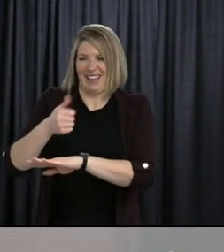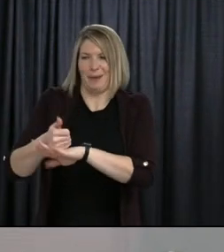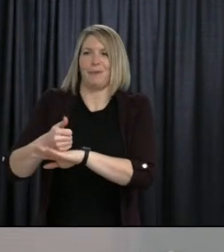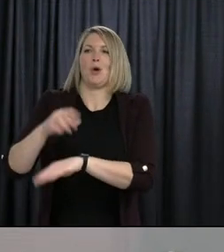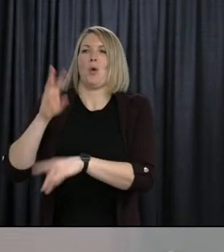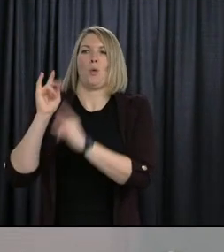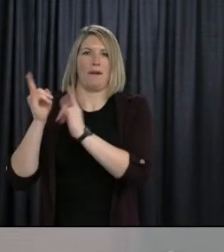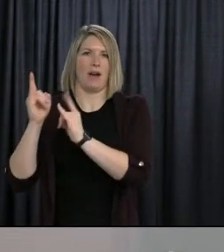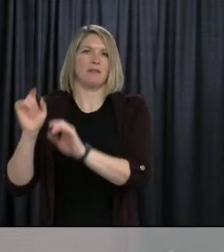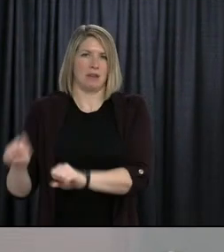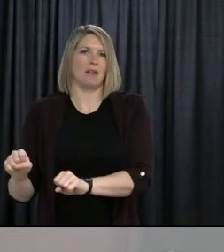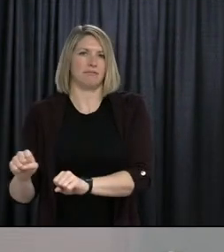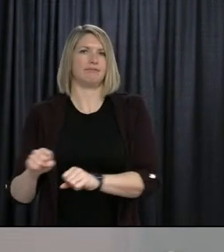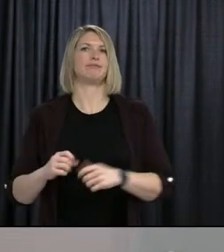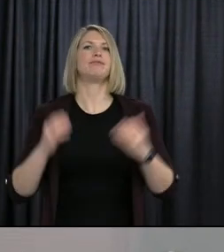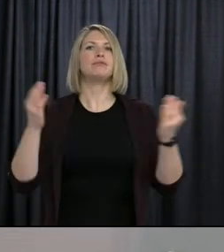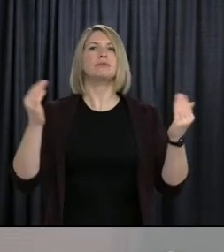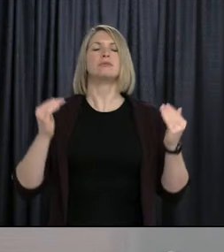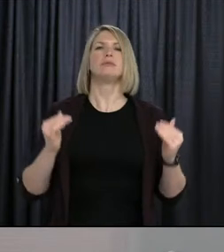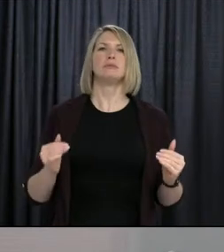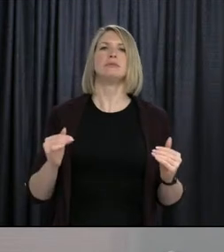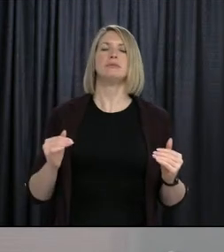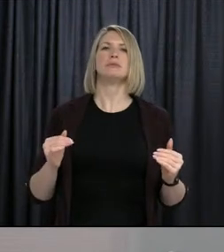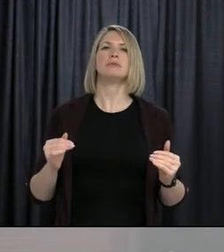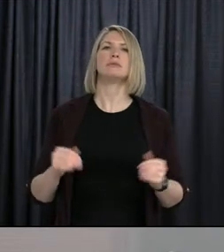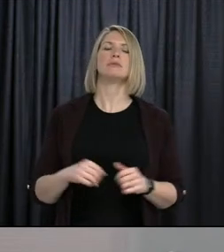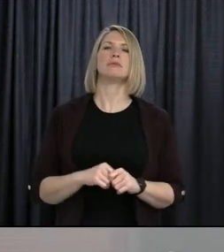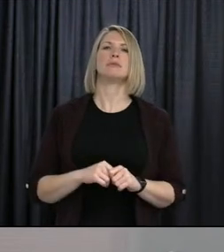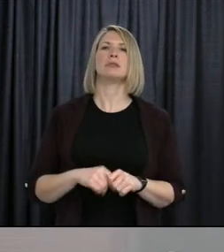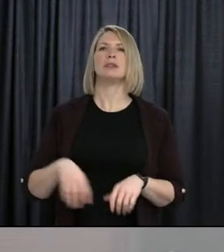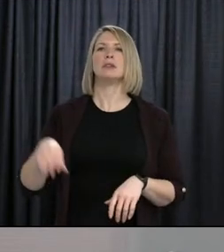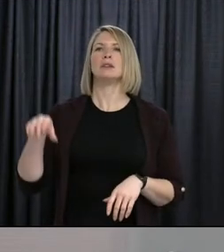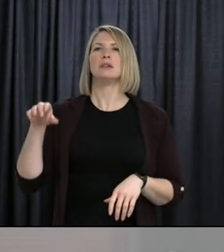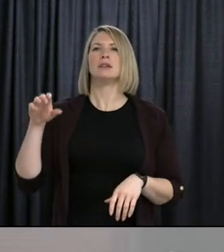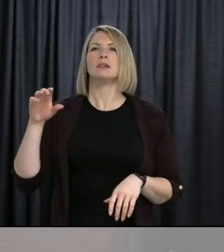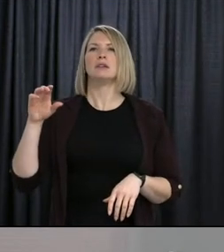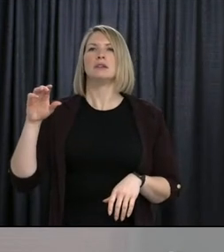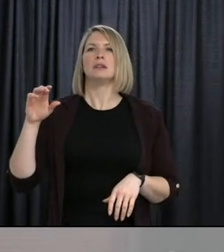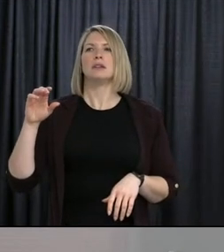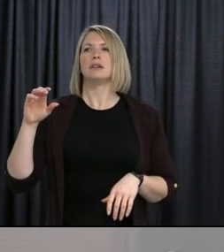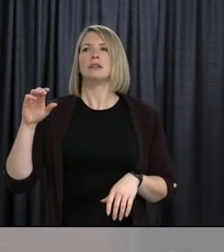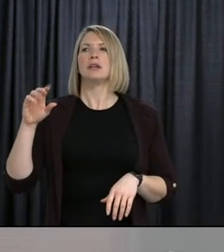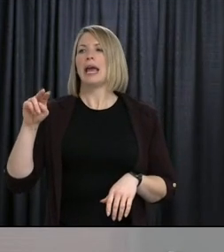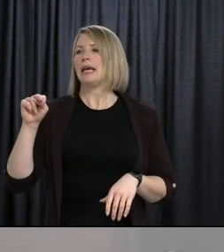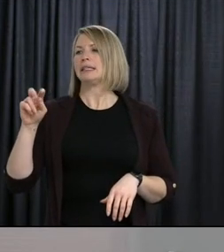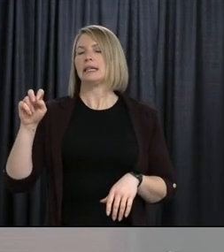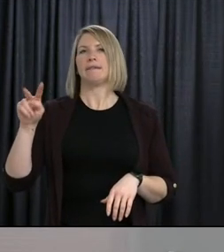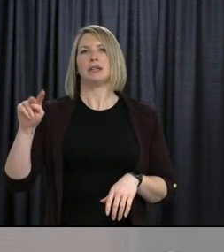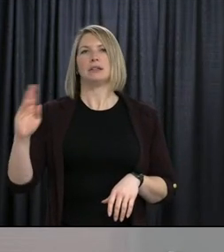TV News. Please go ahead. Good morning. I just wanted to touch base on the